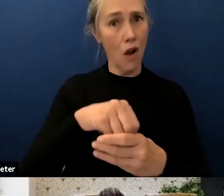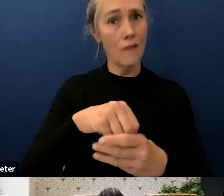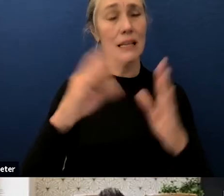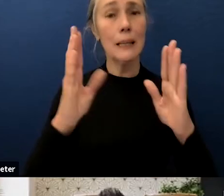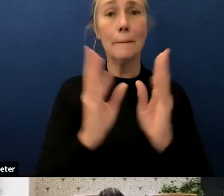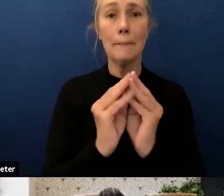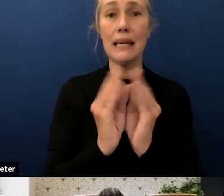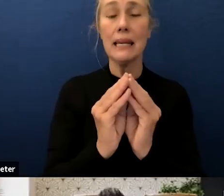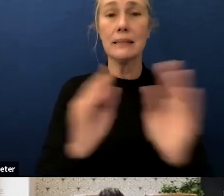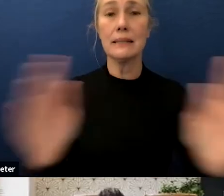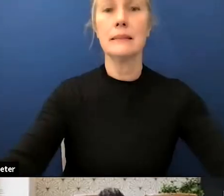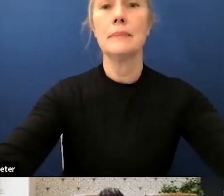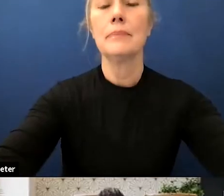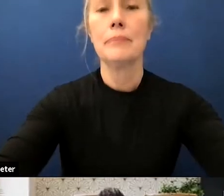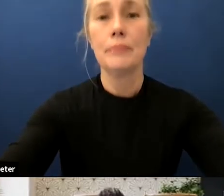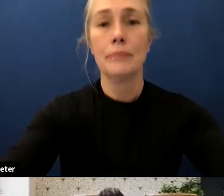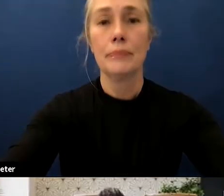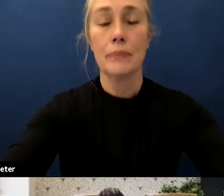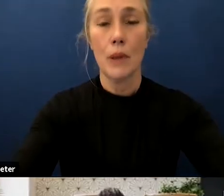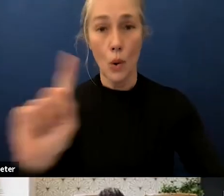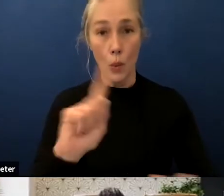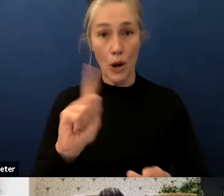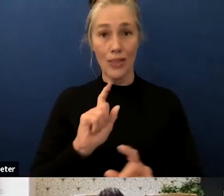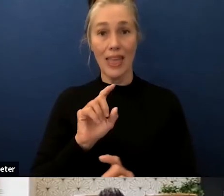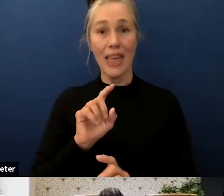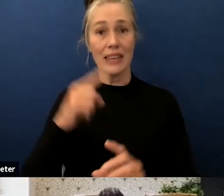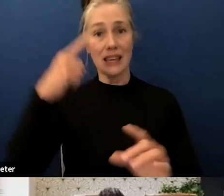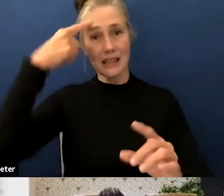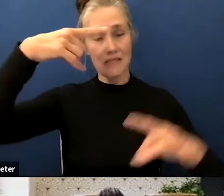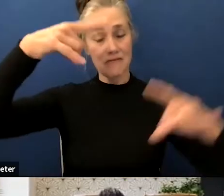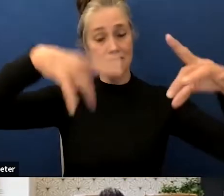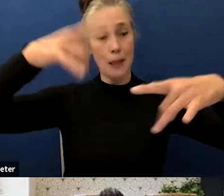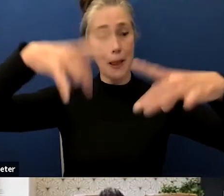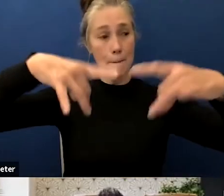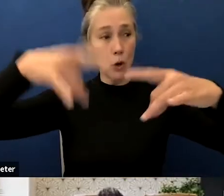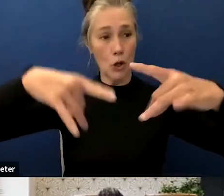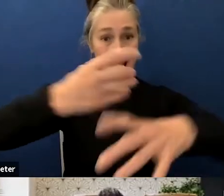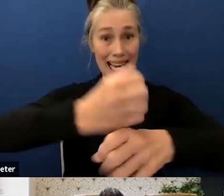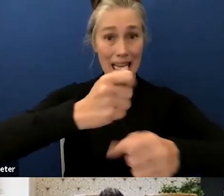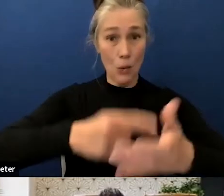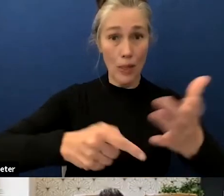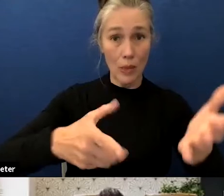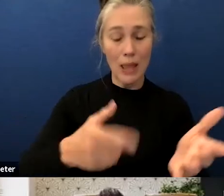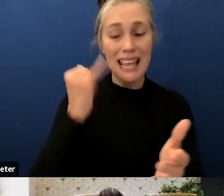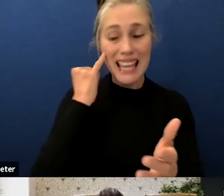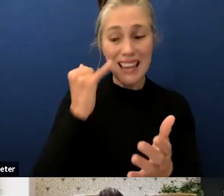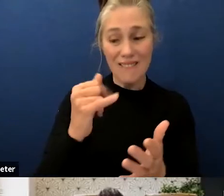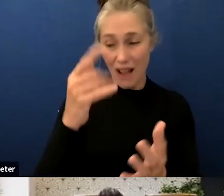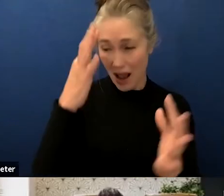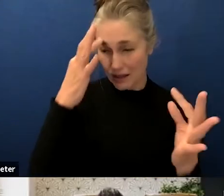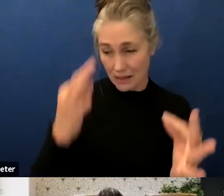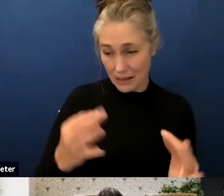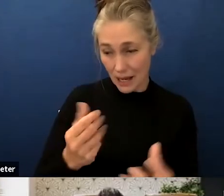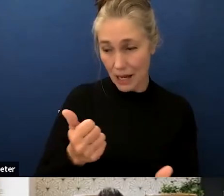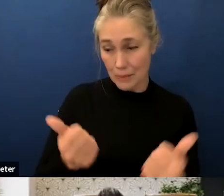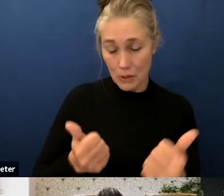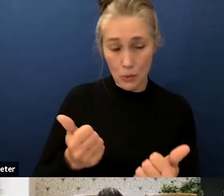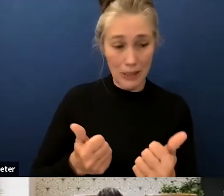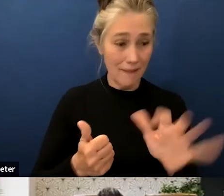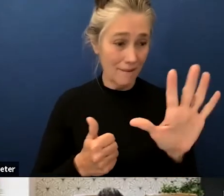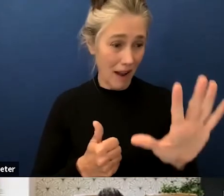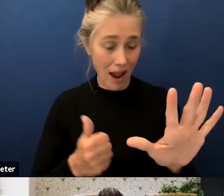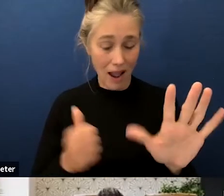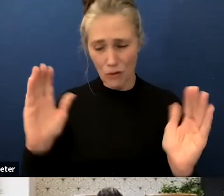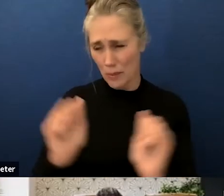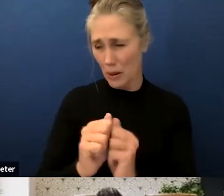exactly what they want um i i would say if i had to choose between five or seven trustee areas i'd probably prefer seven